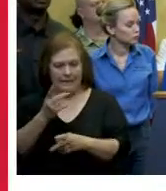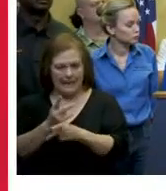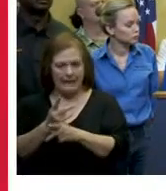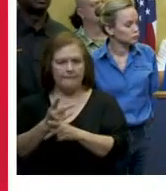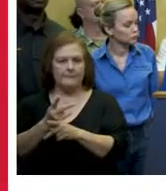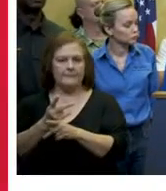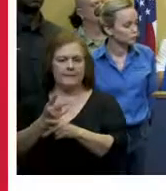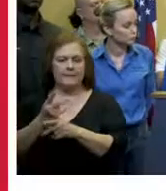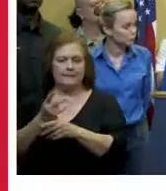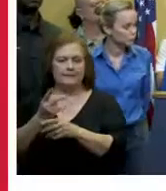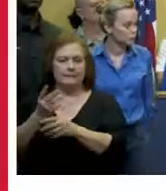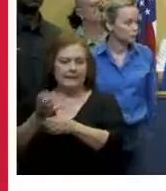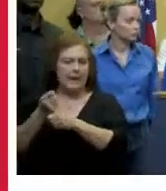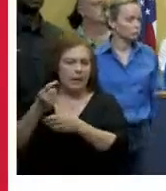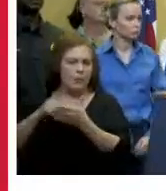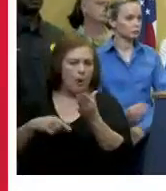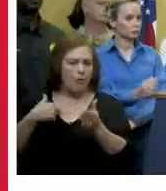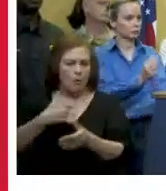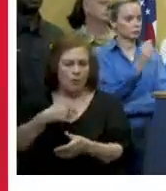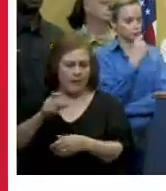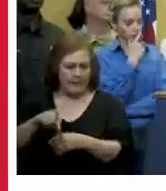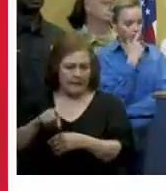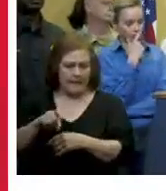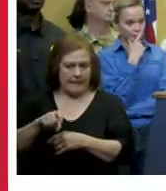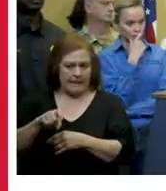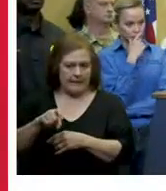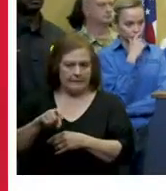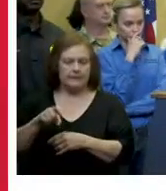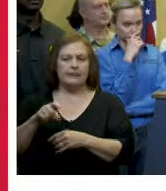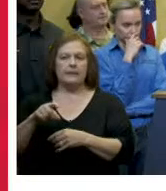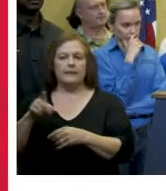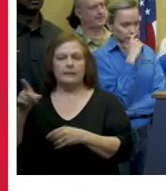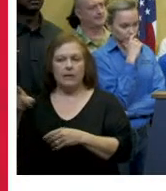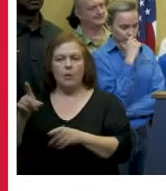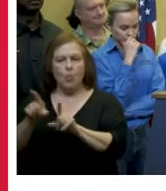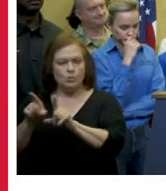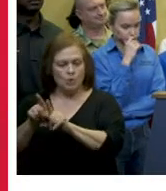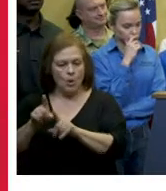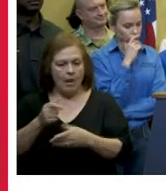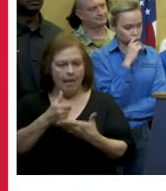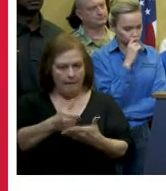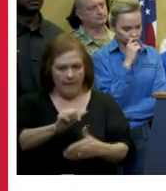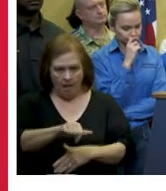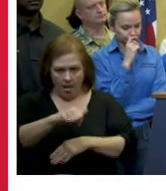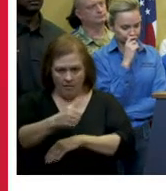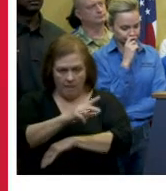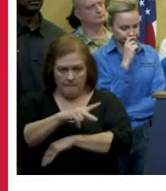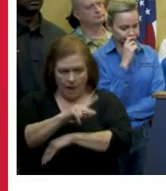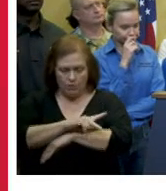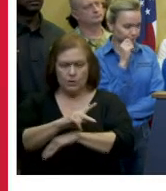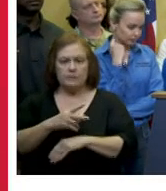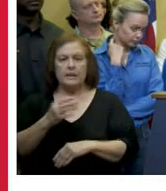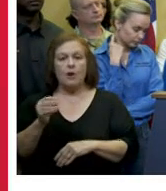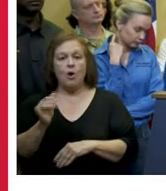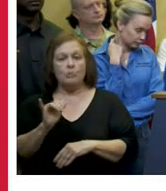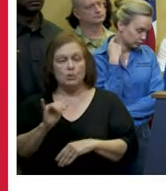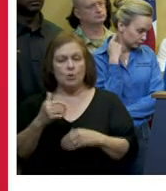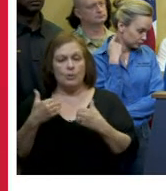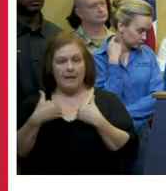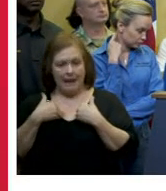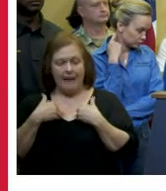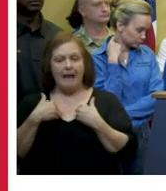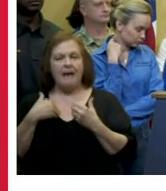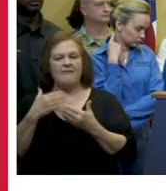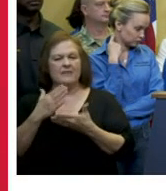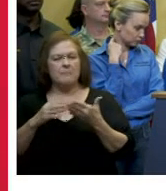guard around the state that's helping the other uh parishes that surround the parishes that are in need but i can tell you we also have some other available